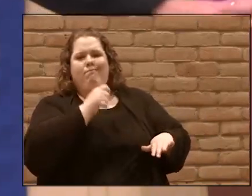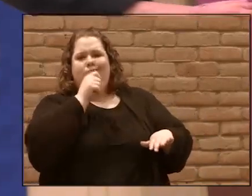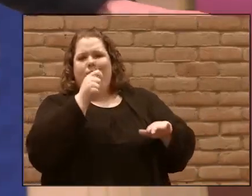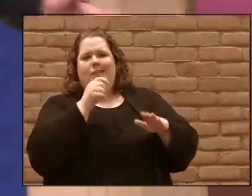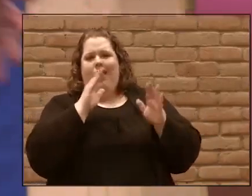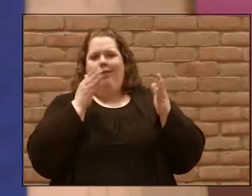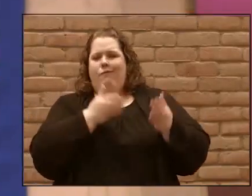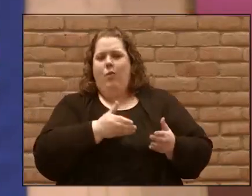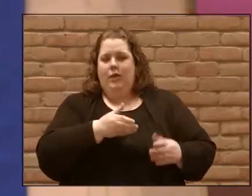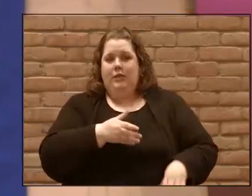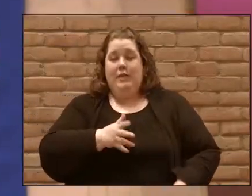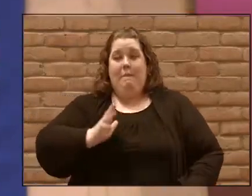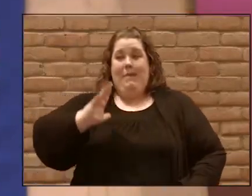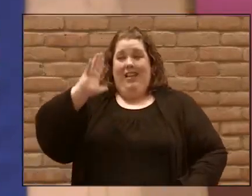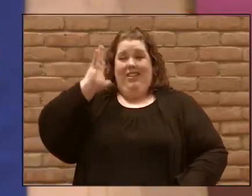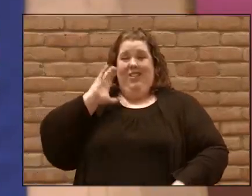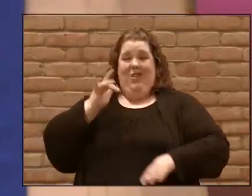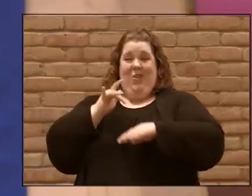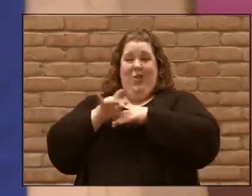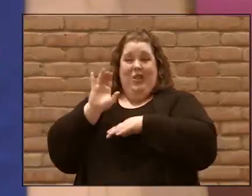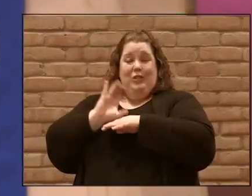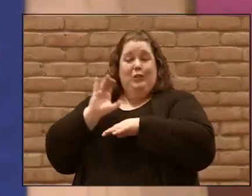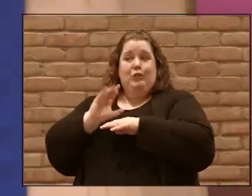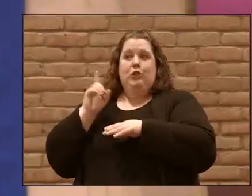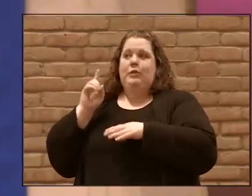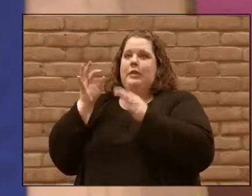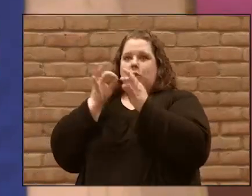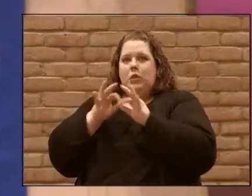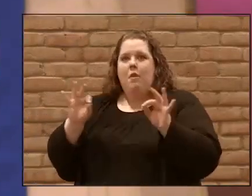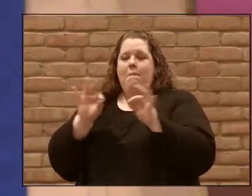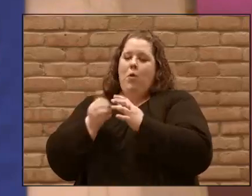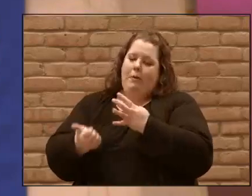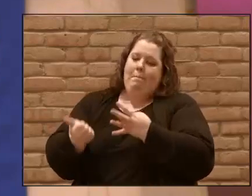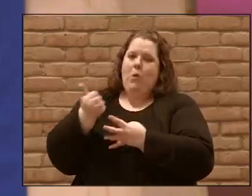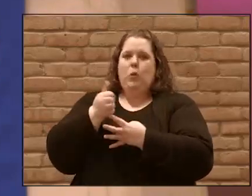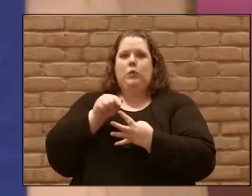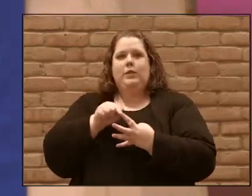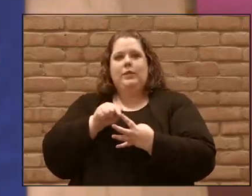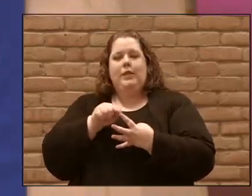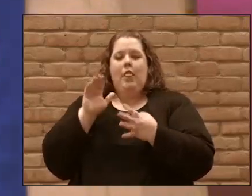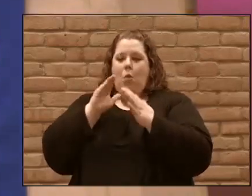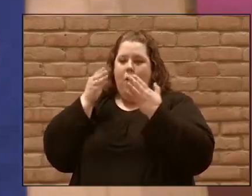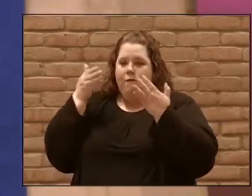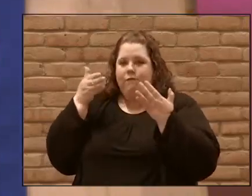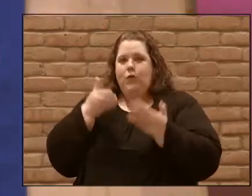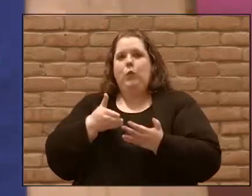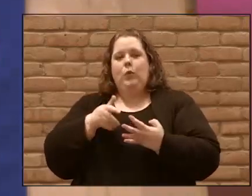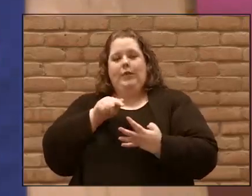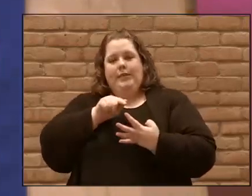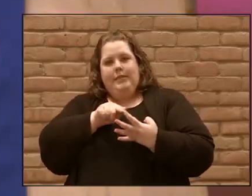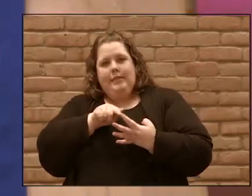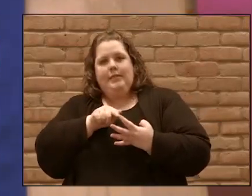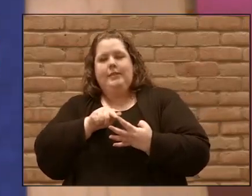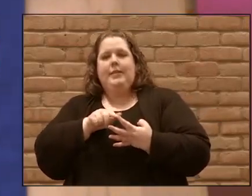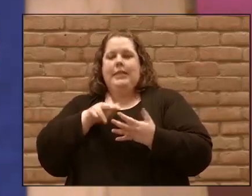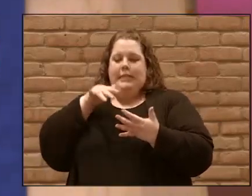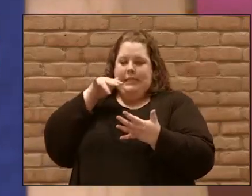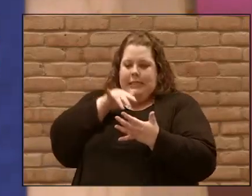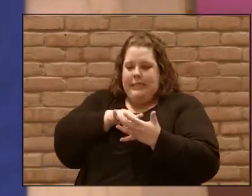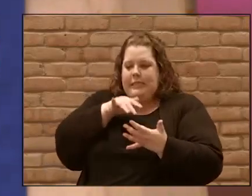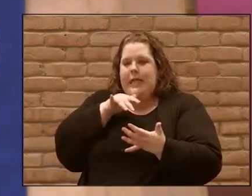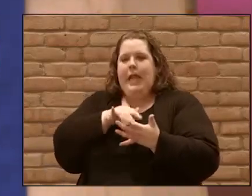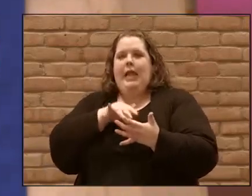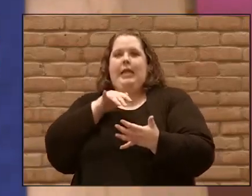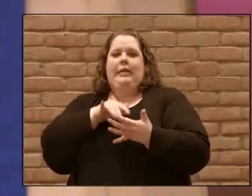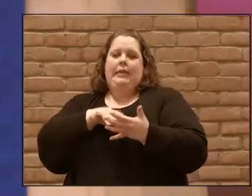to the early church, they were the most important thing they were focused on and they were devoted to studying and learning